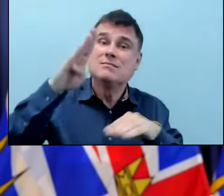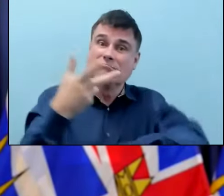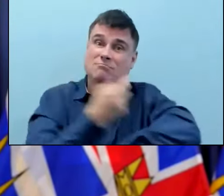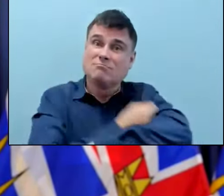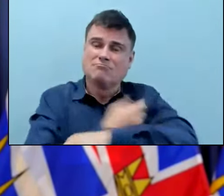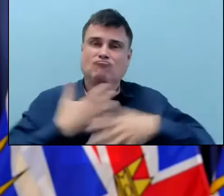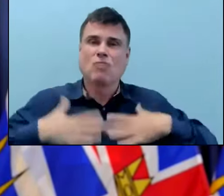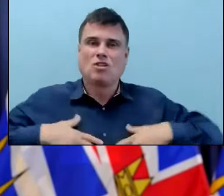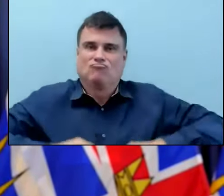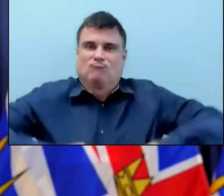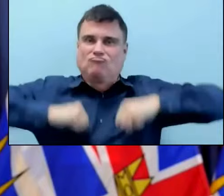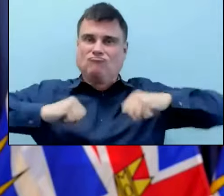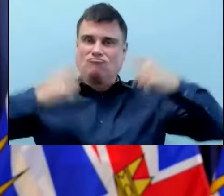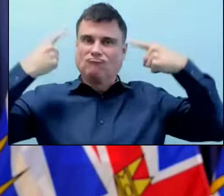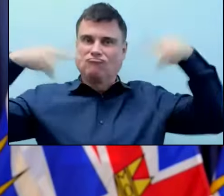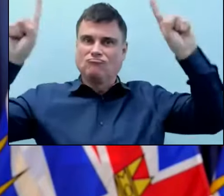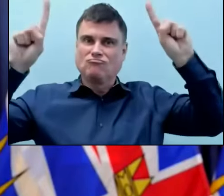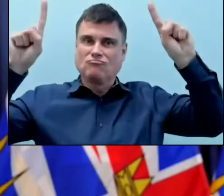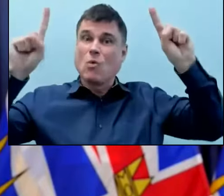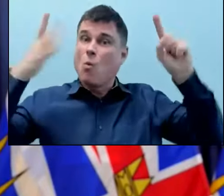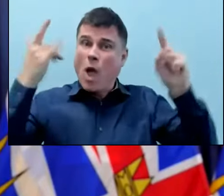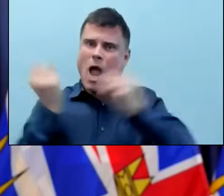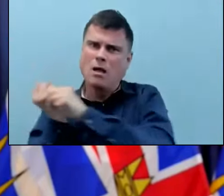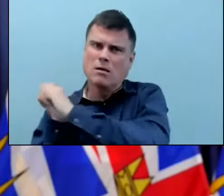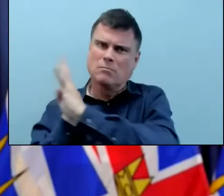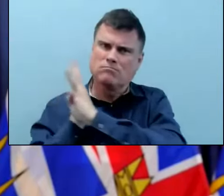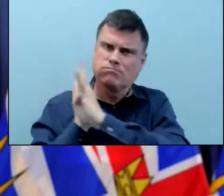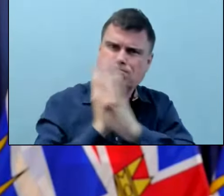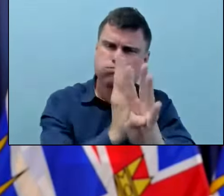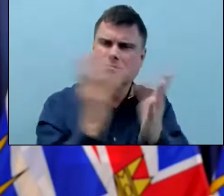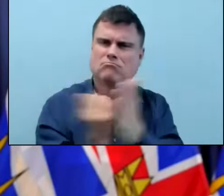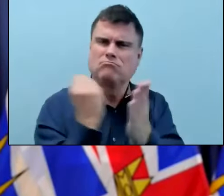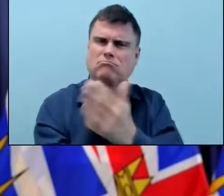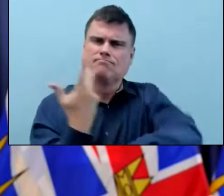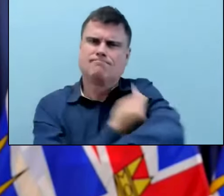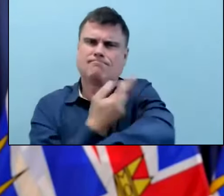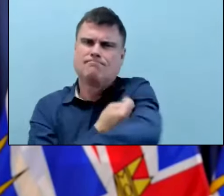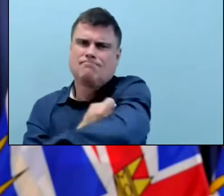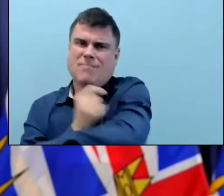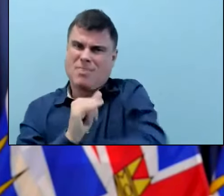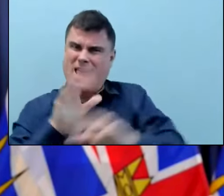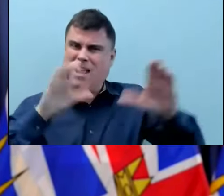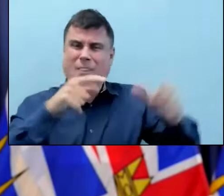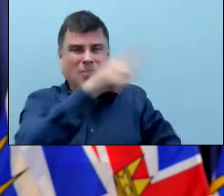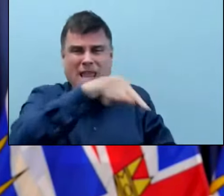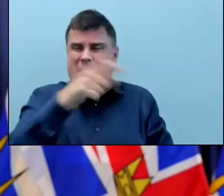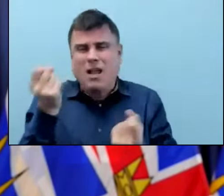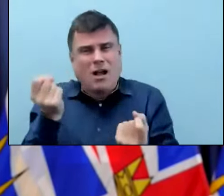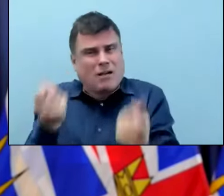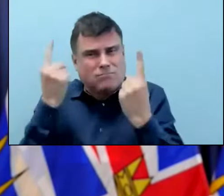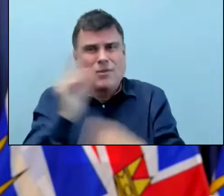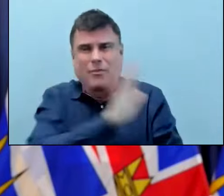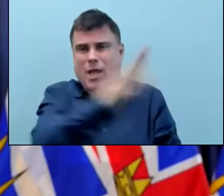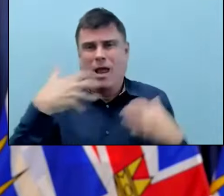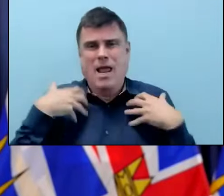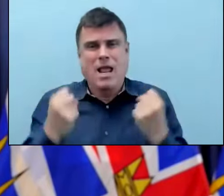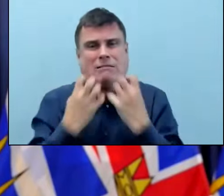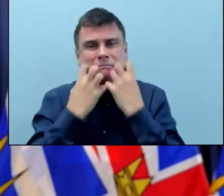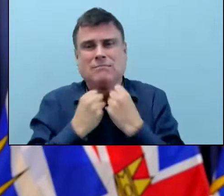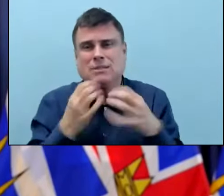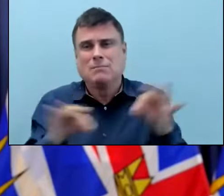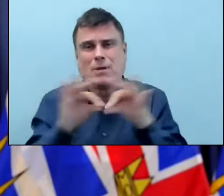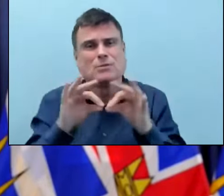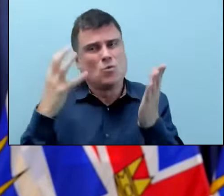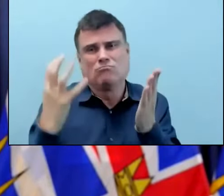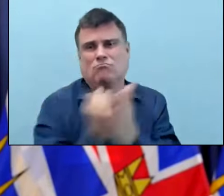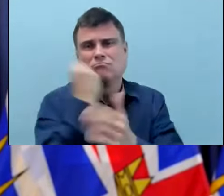uptake of vaccination in those categories, they understand better than anybody I believe the value of vaccination, the protection it provides to